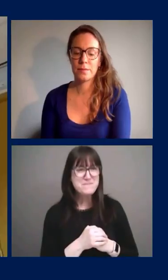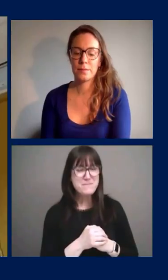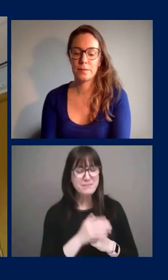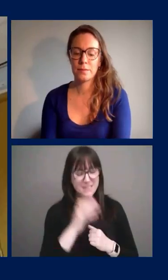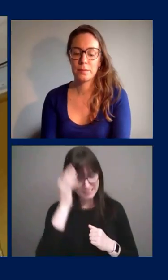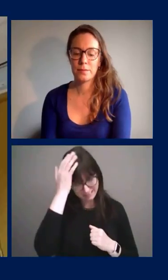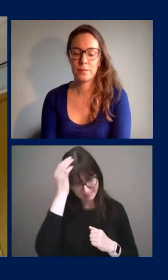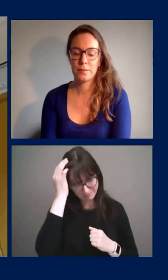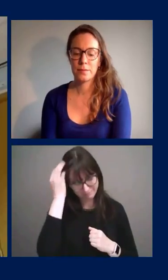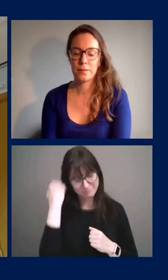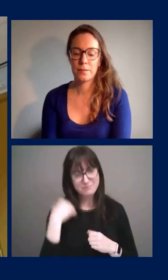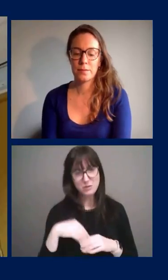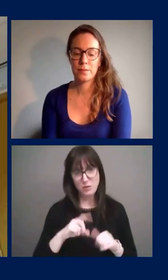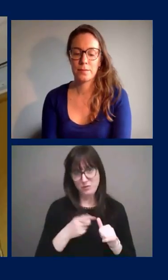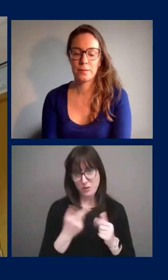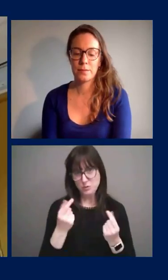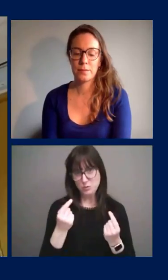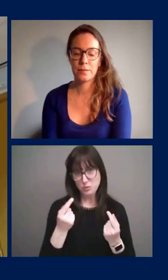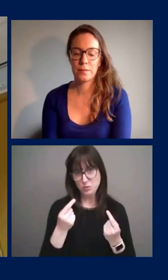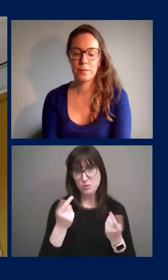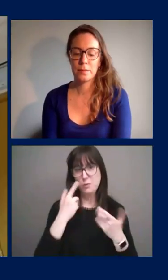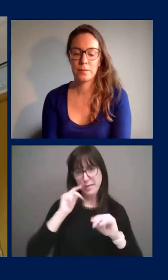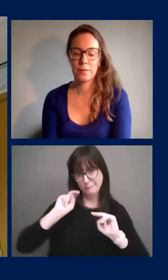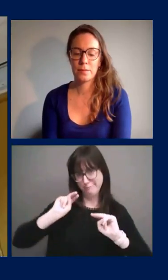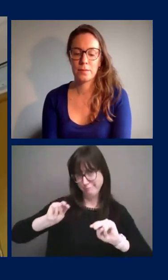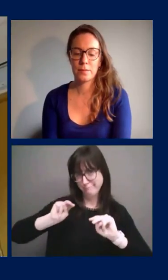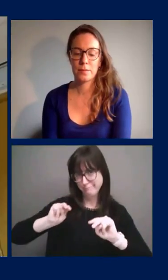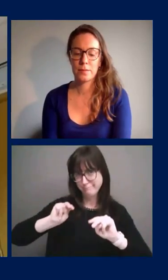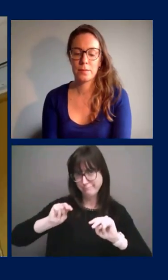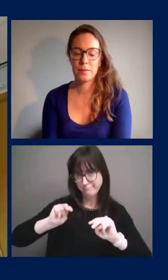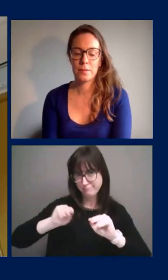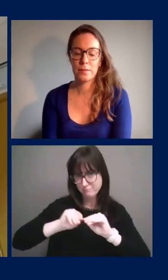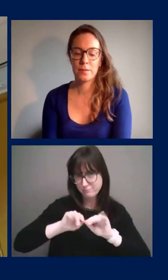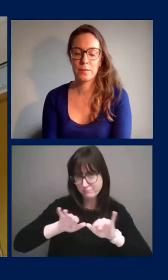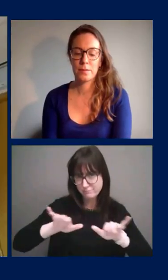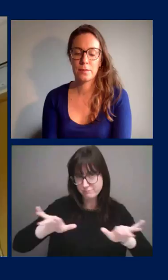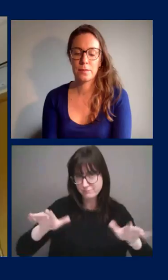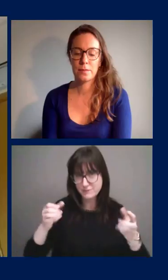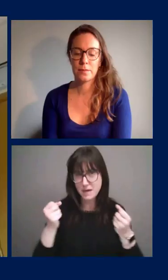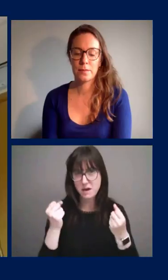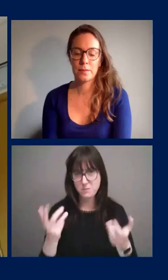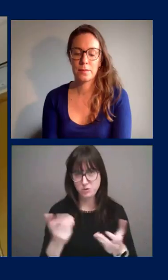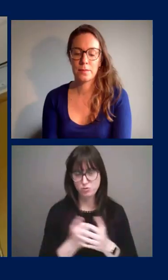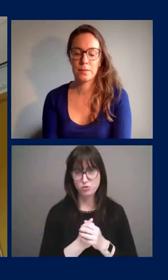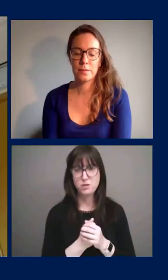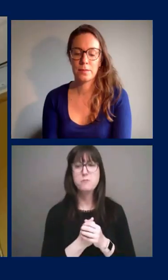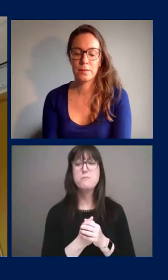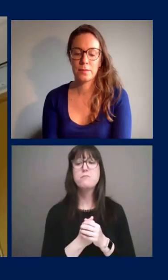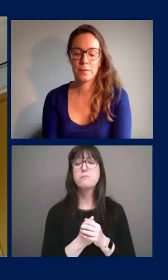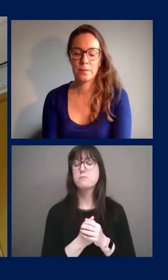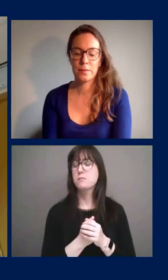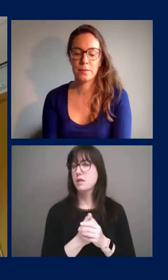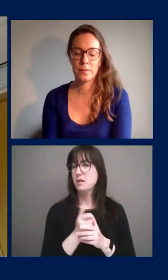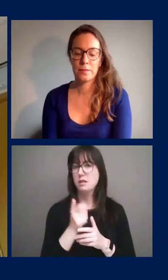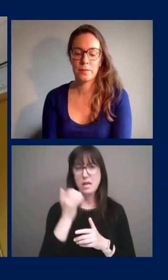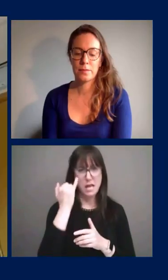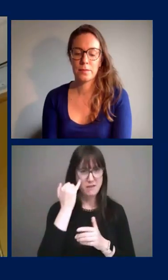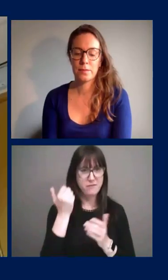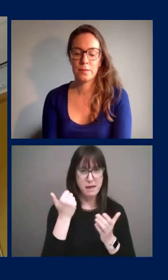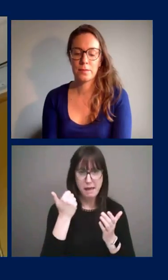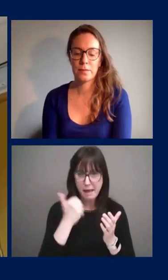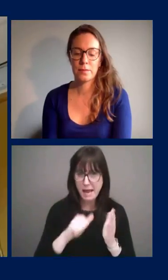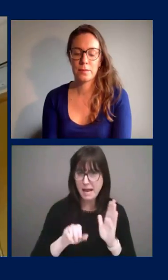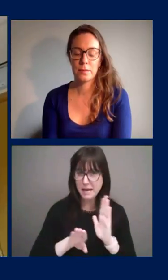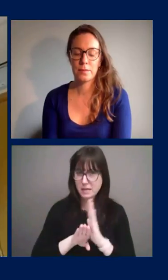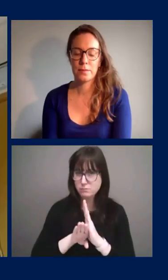do which we're doing is to monitor the situation closely so that we would detect any rise in the level of infection